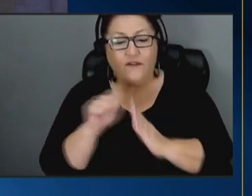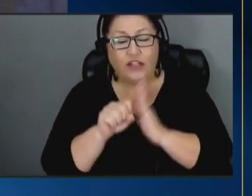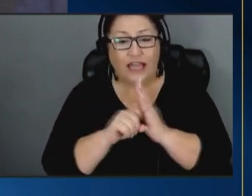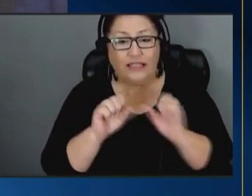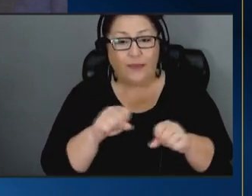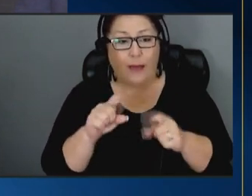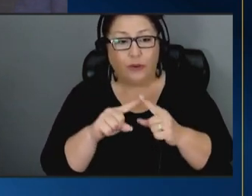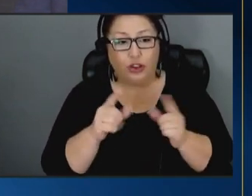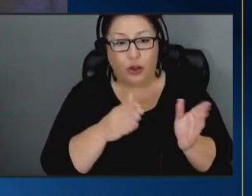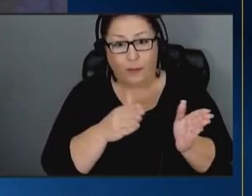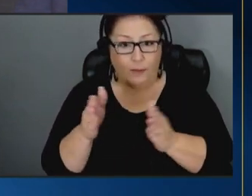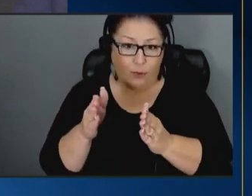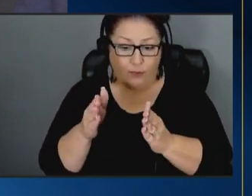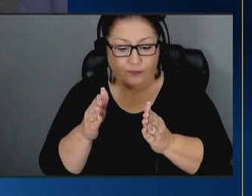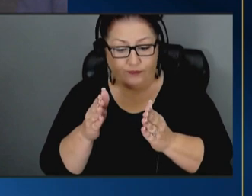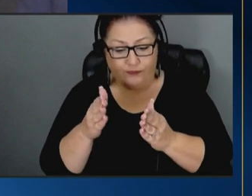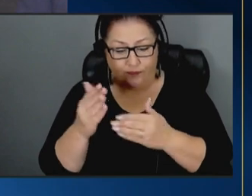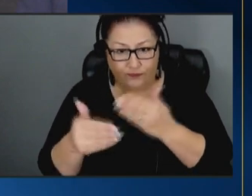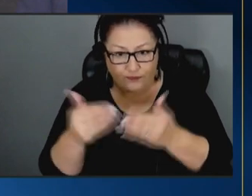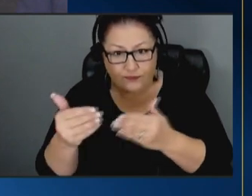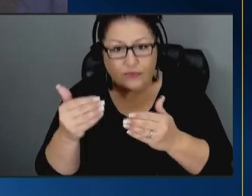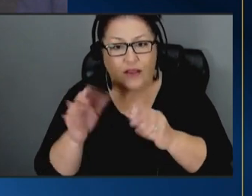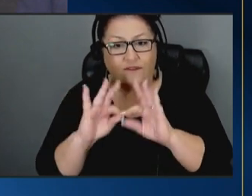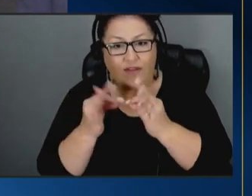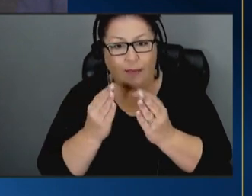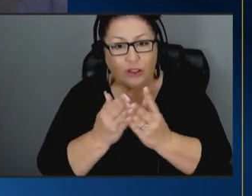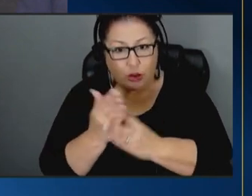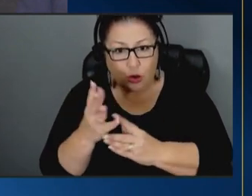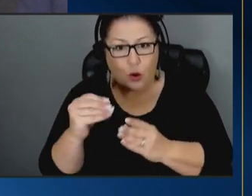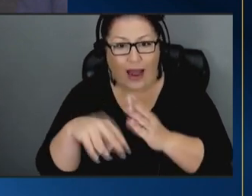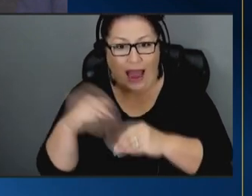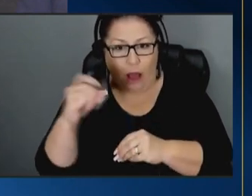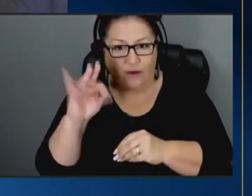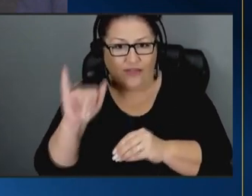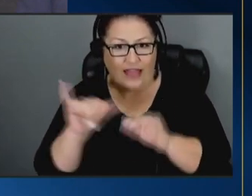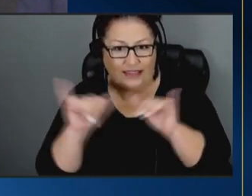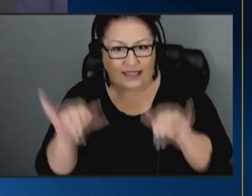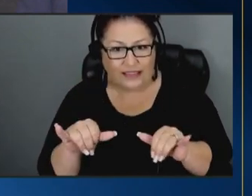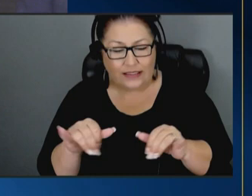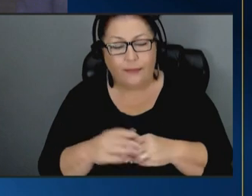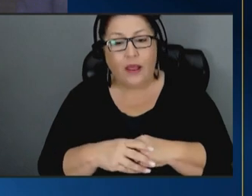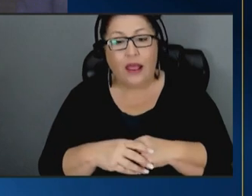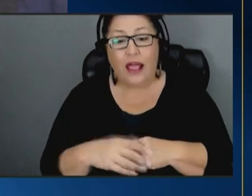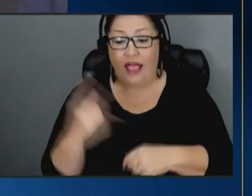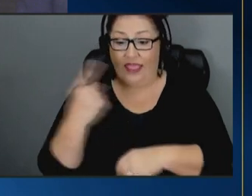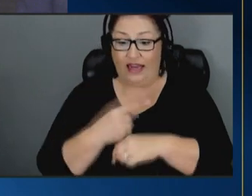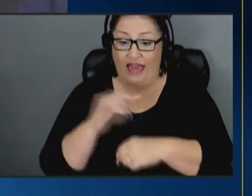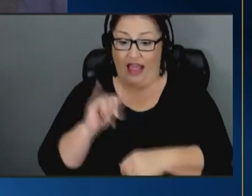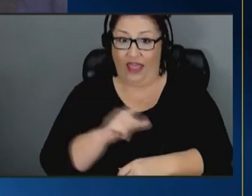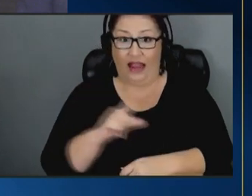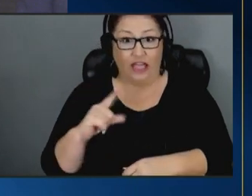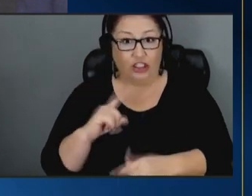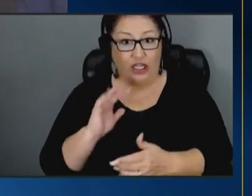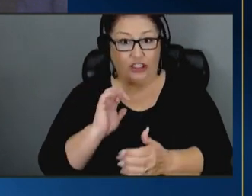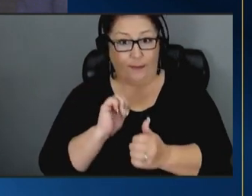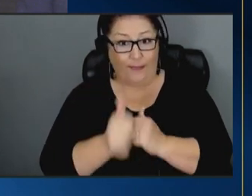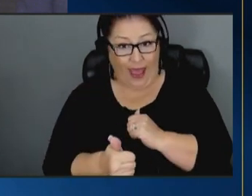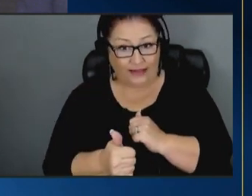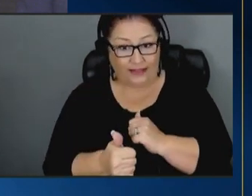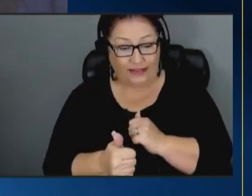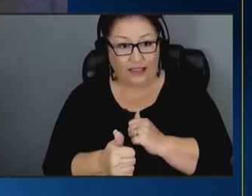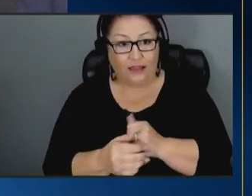families through and out of the system right um the day that that legislation was passed um